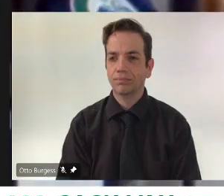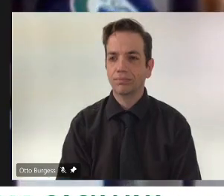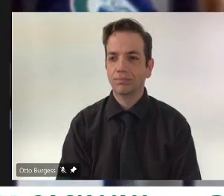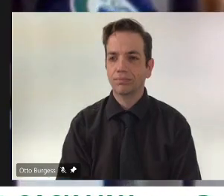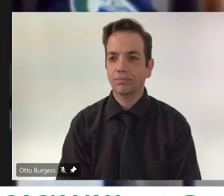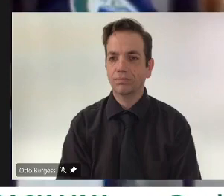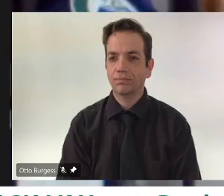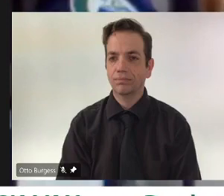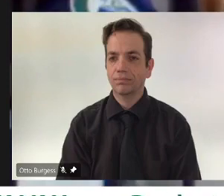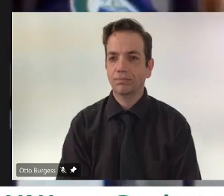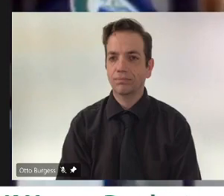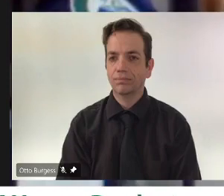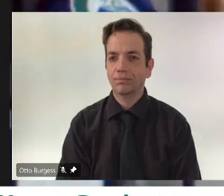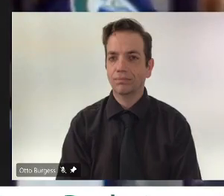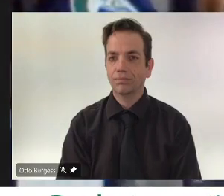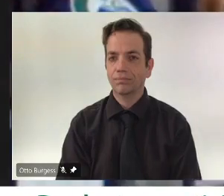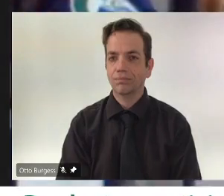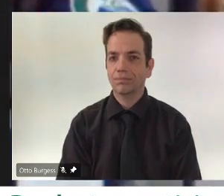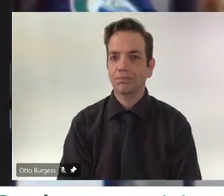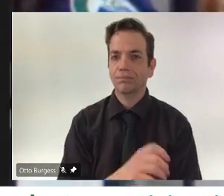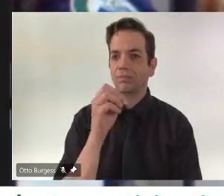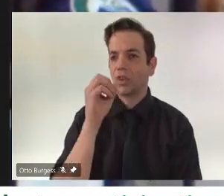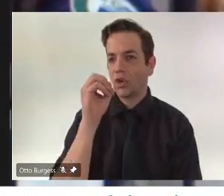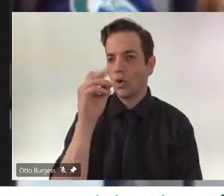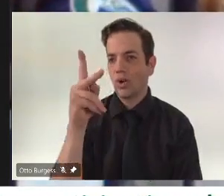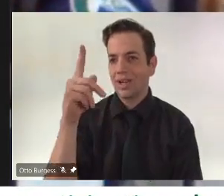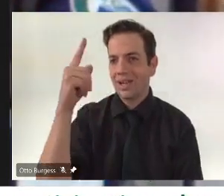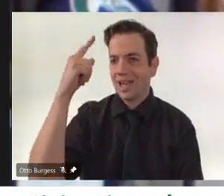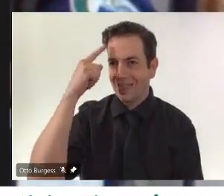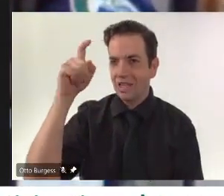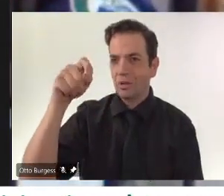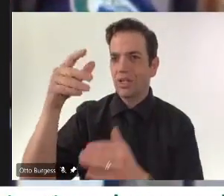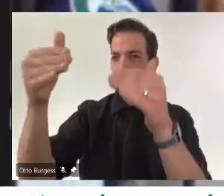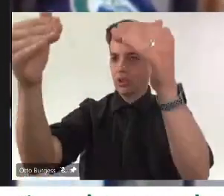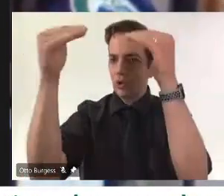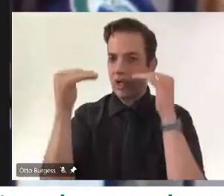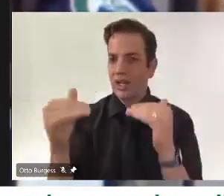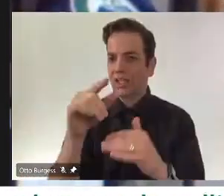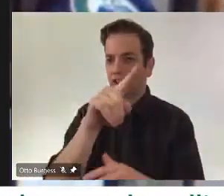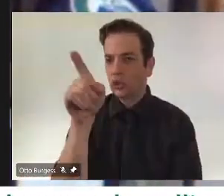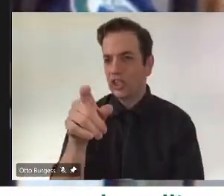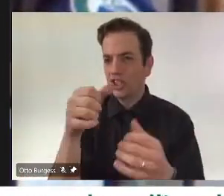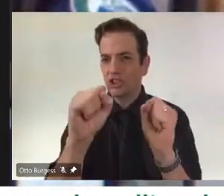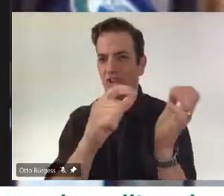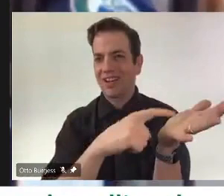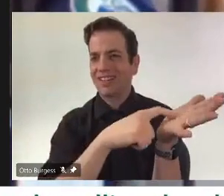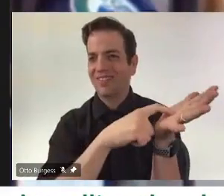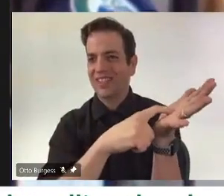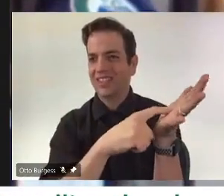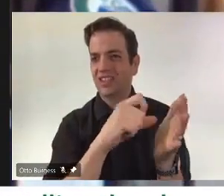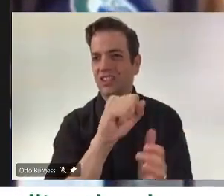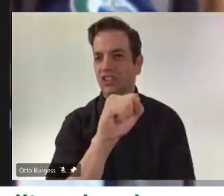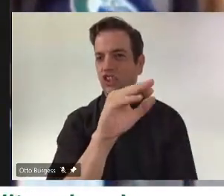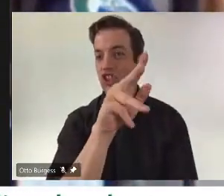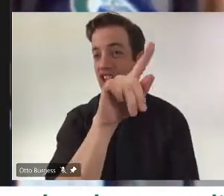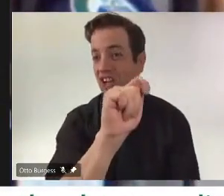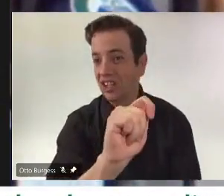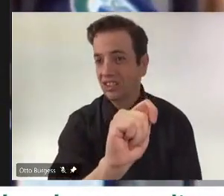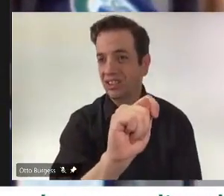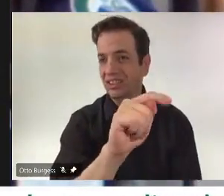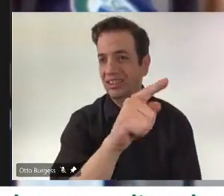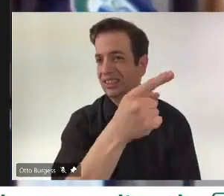We might want to go to another question perhaps, see if can get Scott figured out. Alison, if you have a follow-up, you can go ahead and we'll see if we can get Scott unmuted.